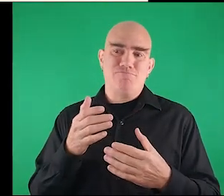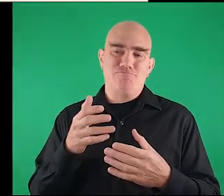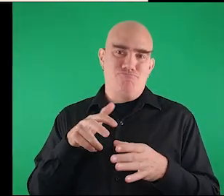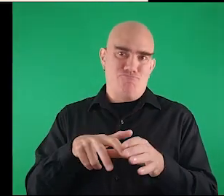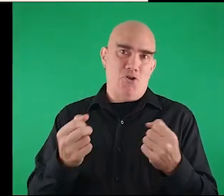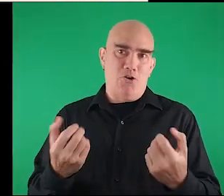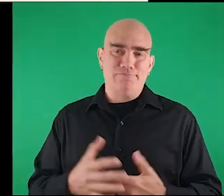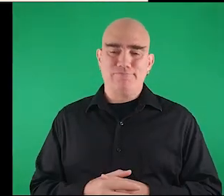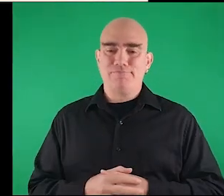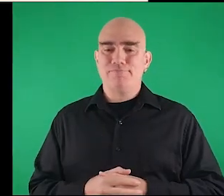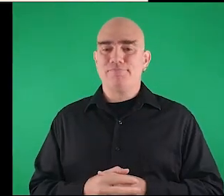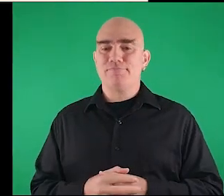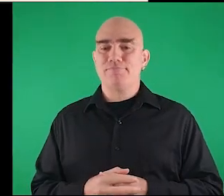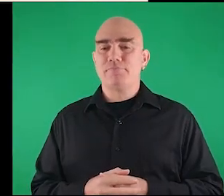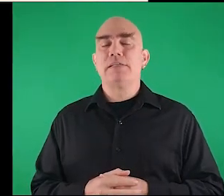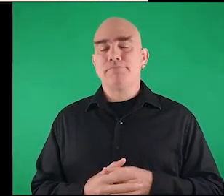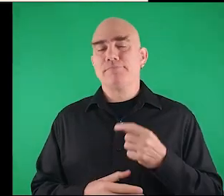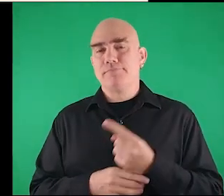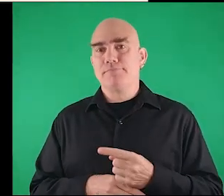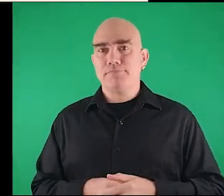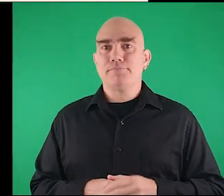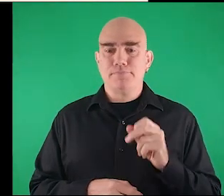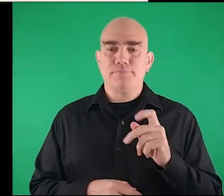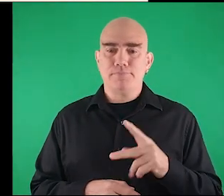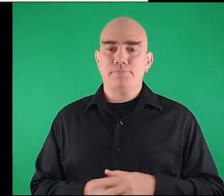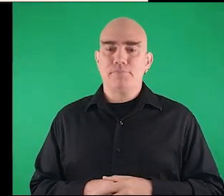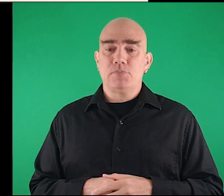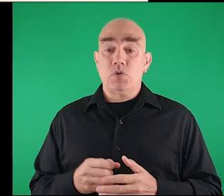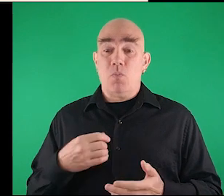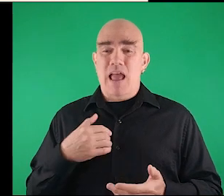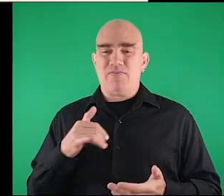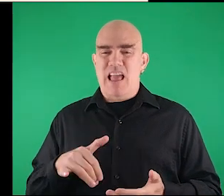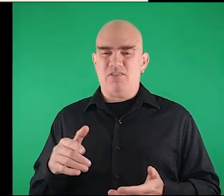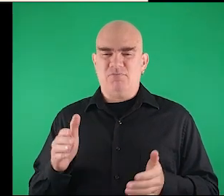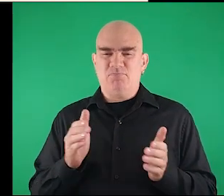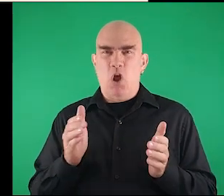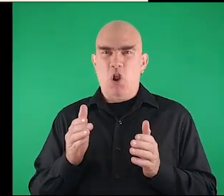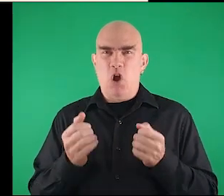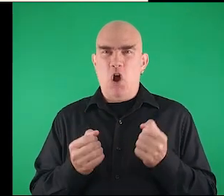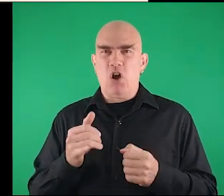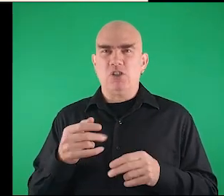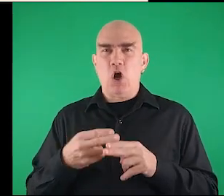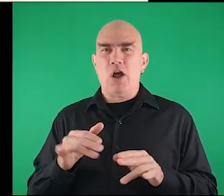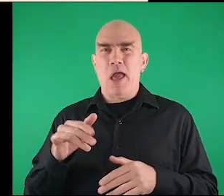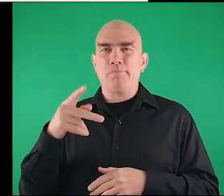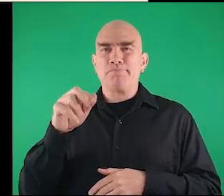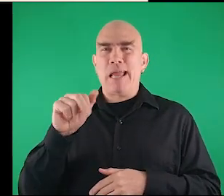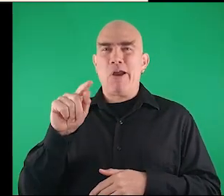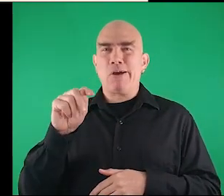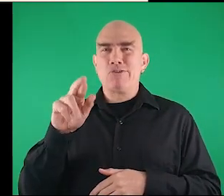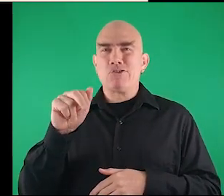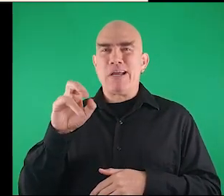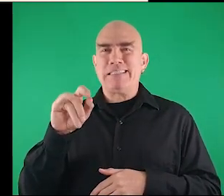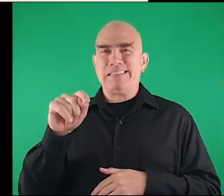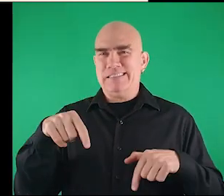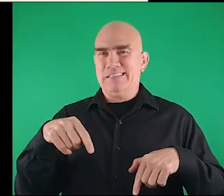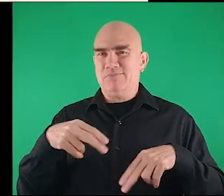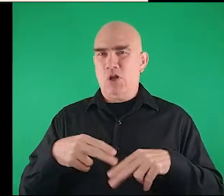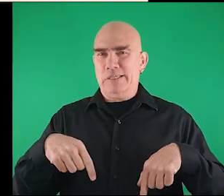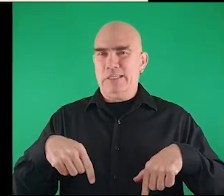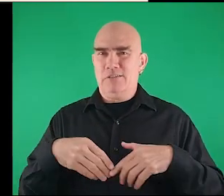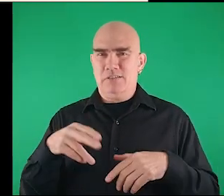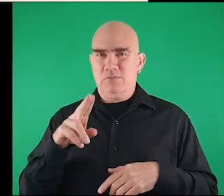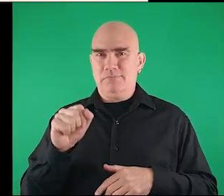kind of public share car yeah on select we have that um here in smaller cars they're called